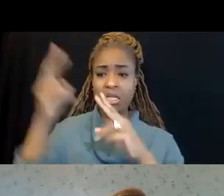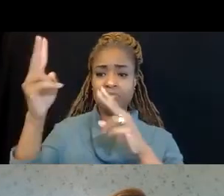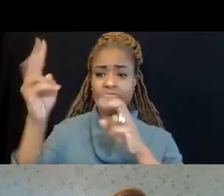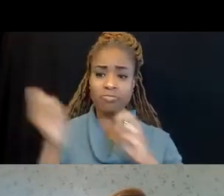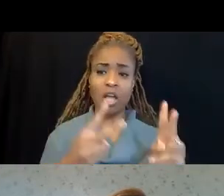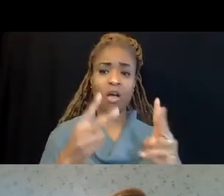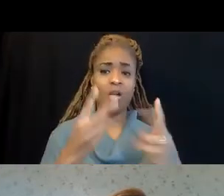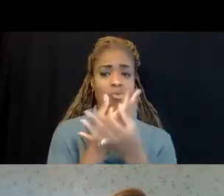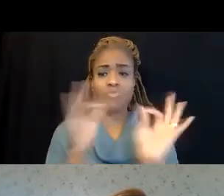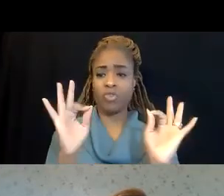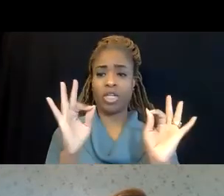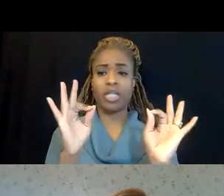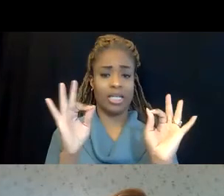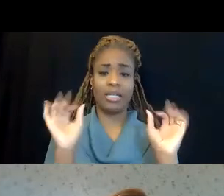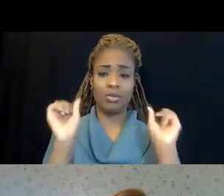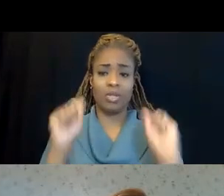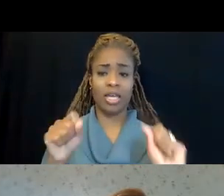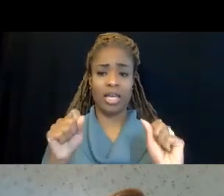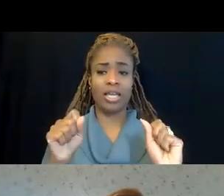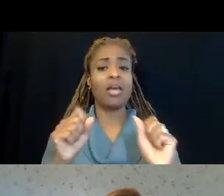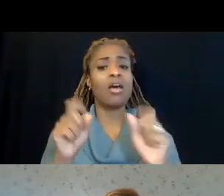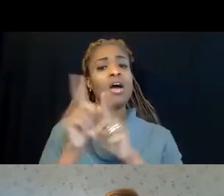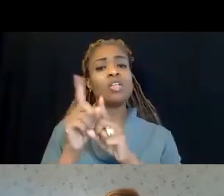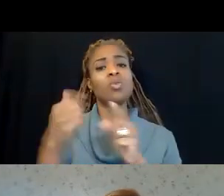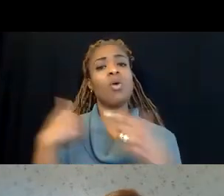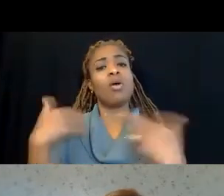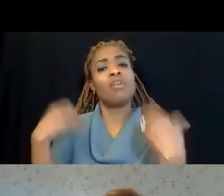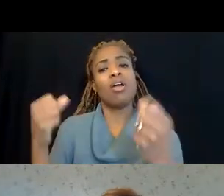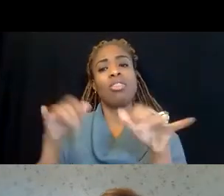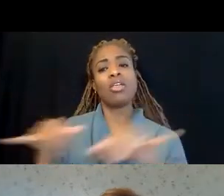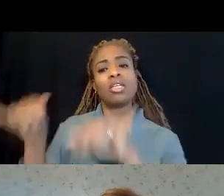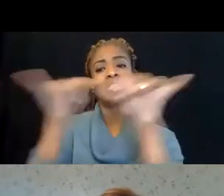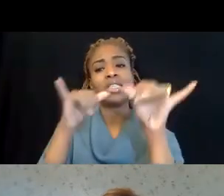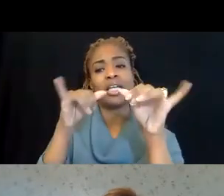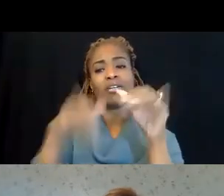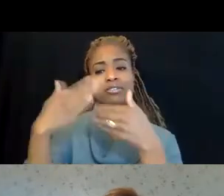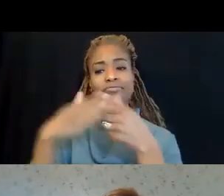free. And then we have the health standards. So next slide.